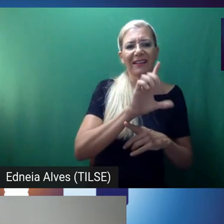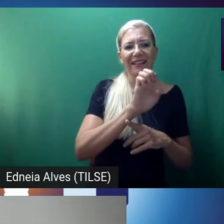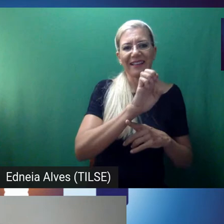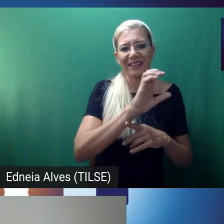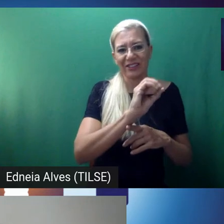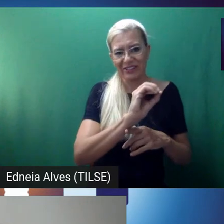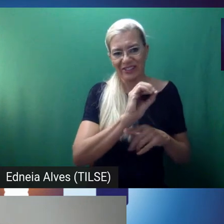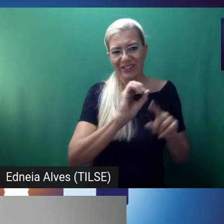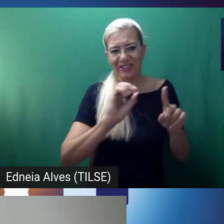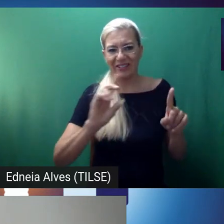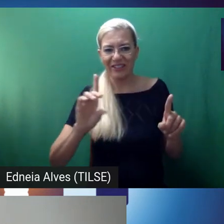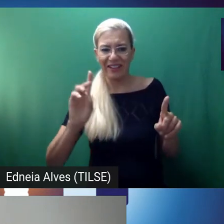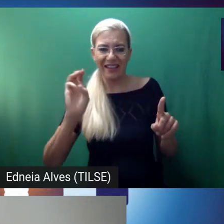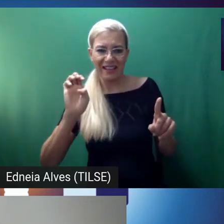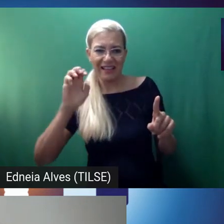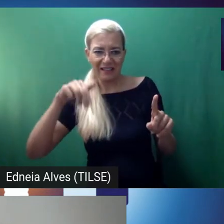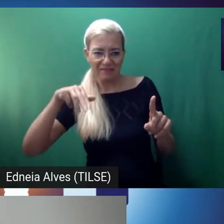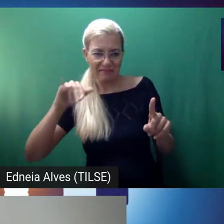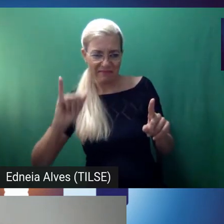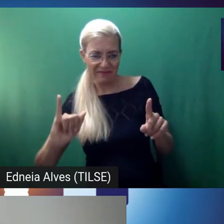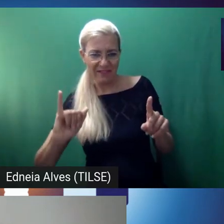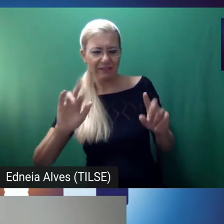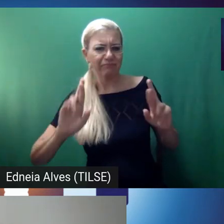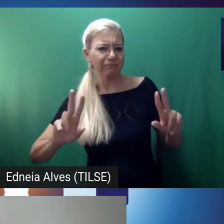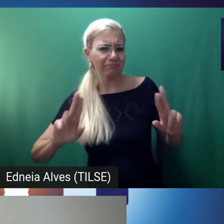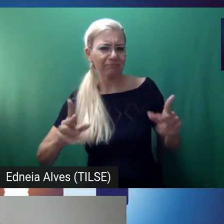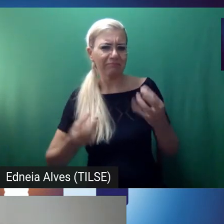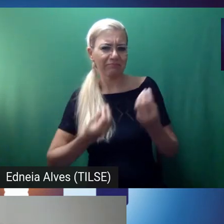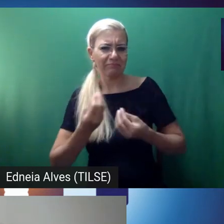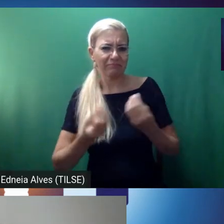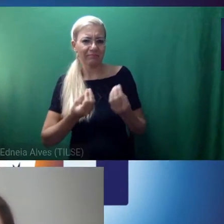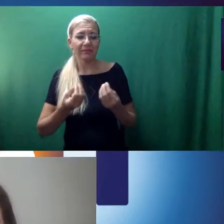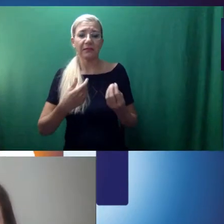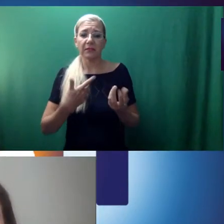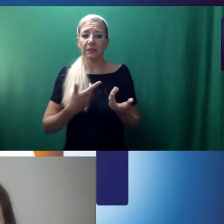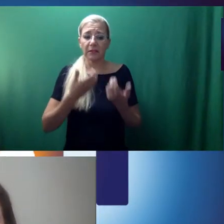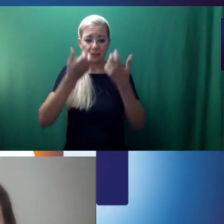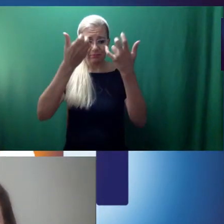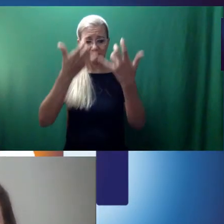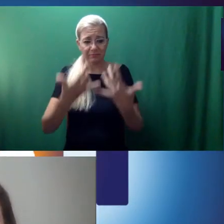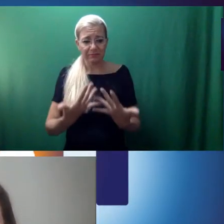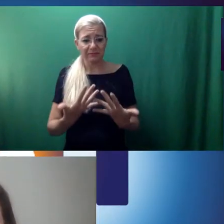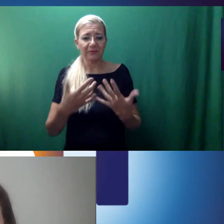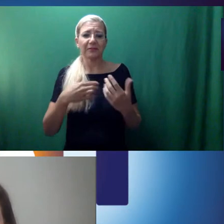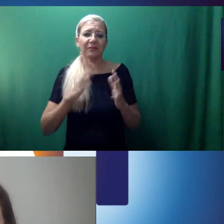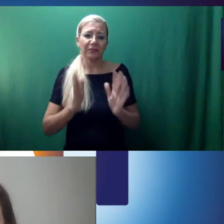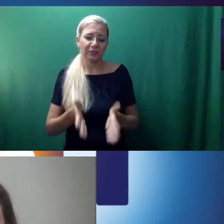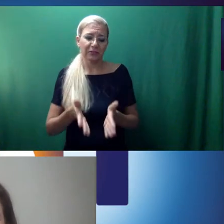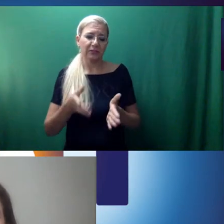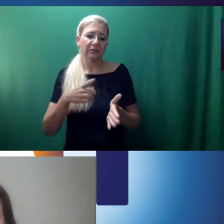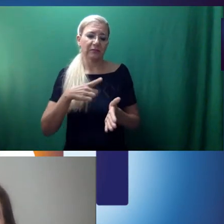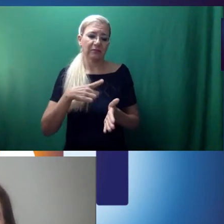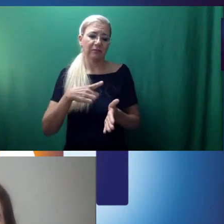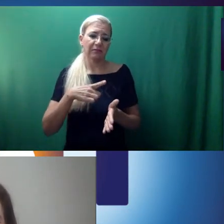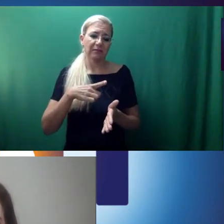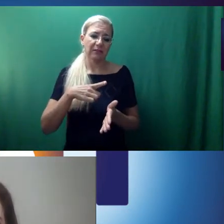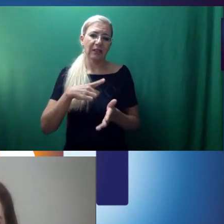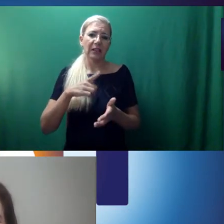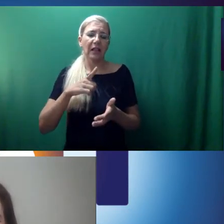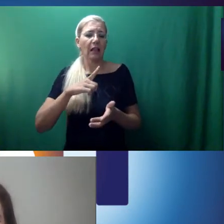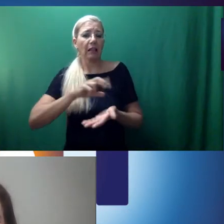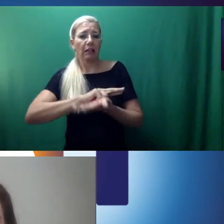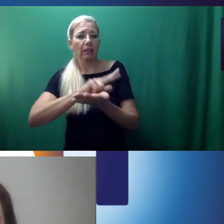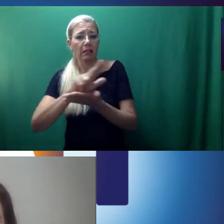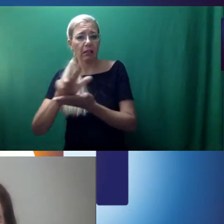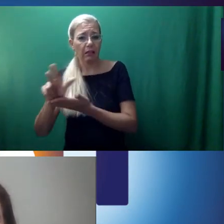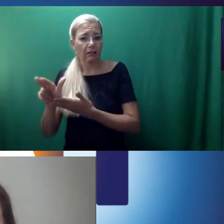I kind of, you could probably infer from what I said earlier that I don't think that there is an absolute difference. I